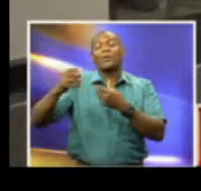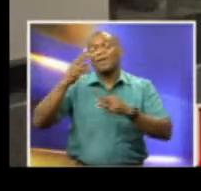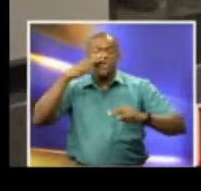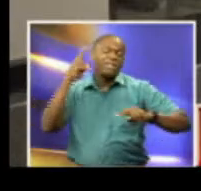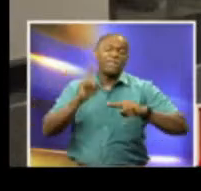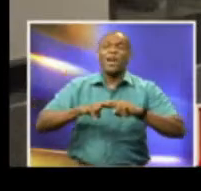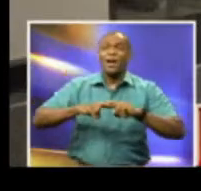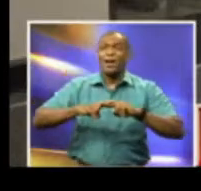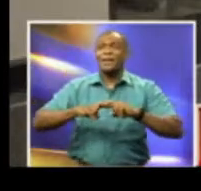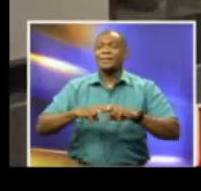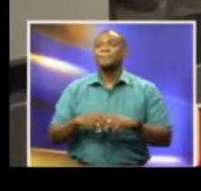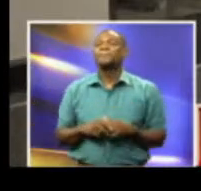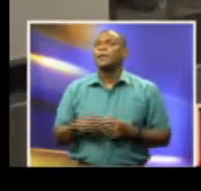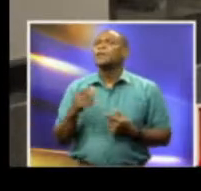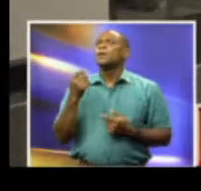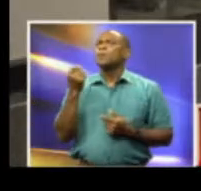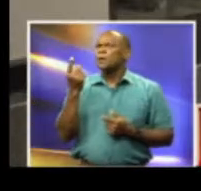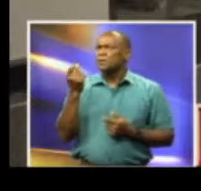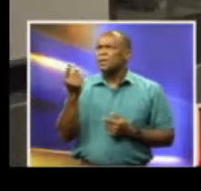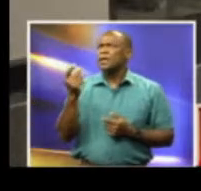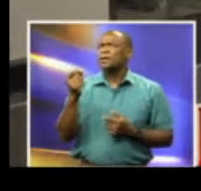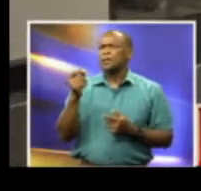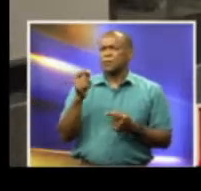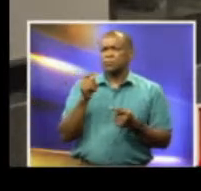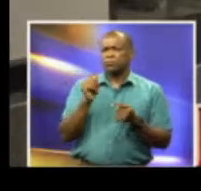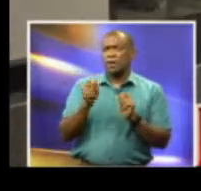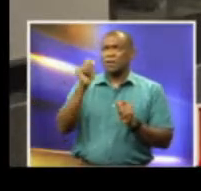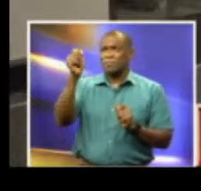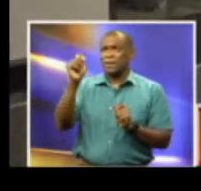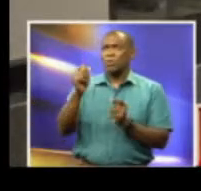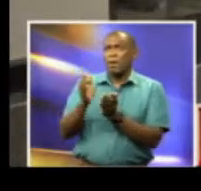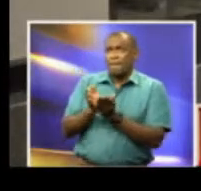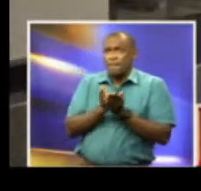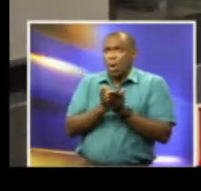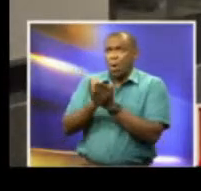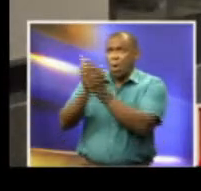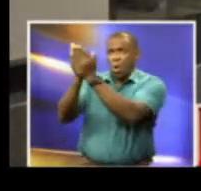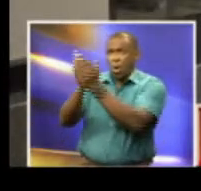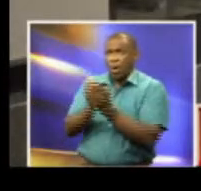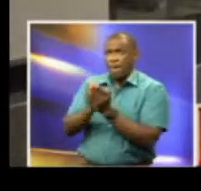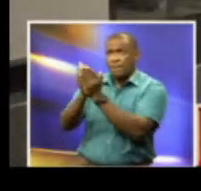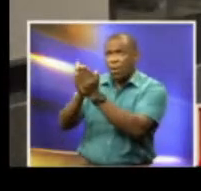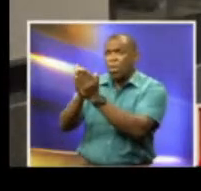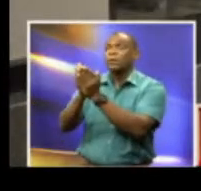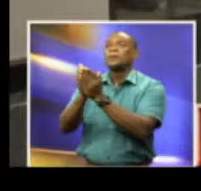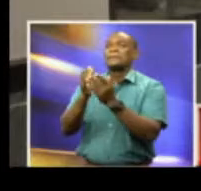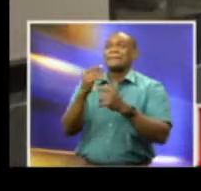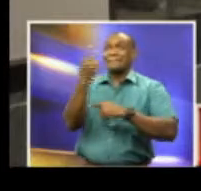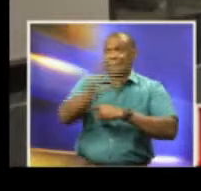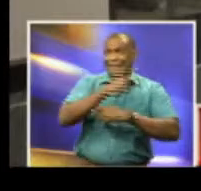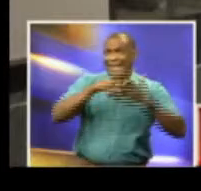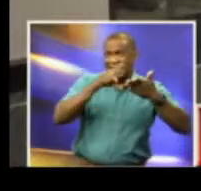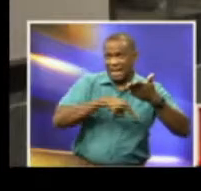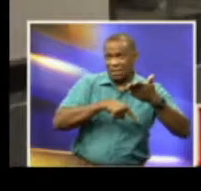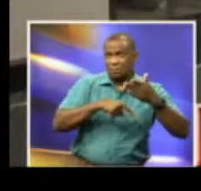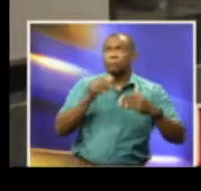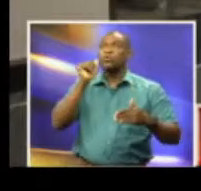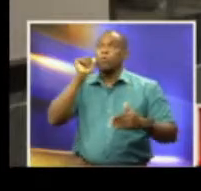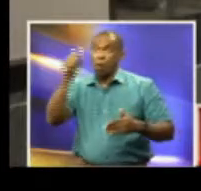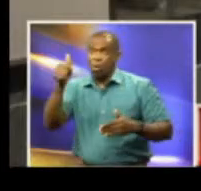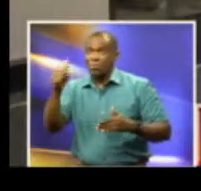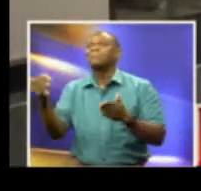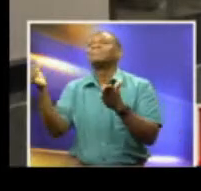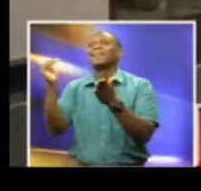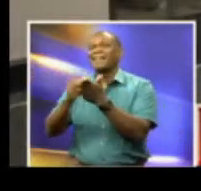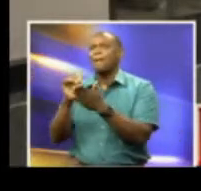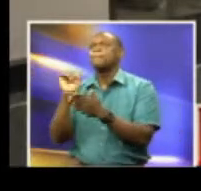What we understand with the Trinidad and Tobago Inter-Island Ferry Service, as our seas return to some level of normalcy, is that sailings will be resuming